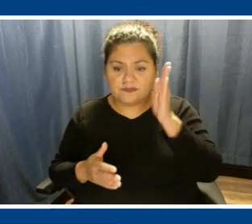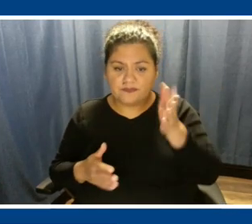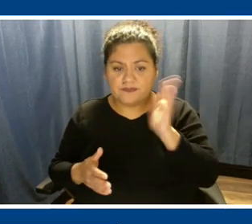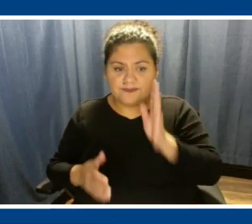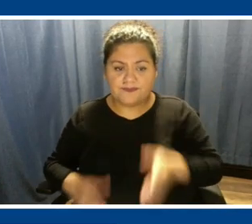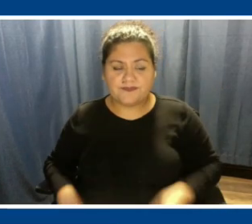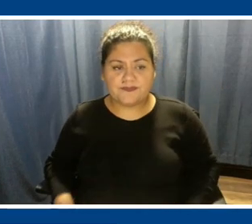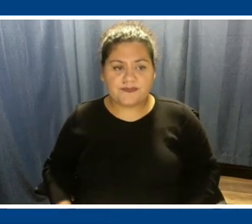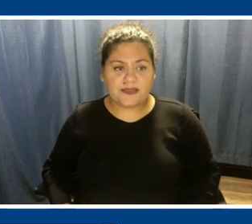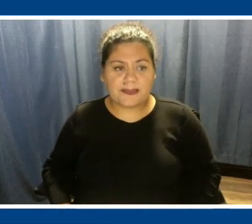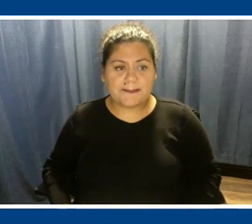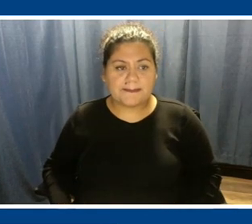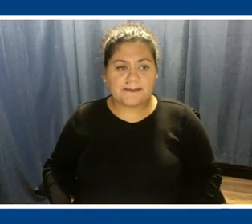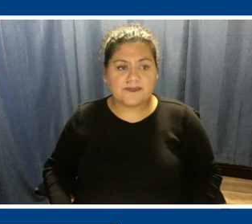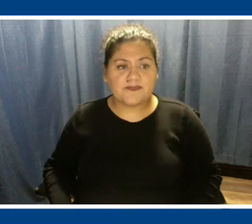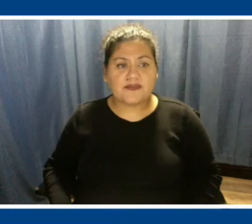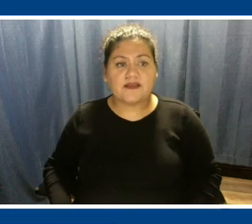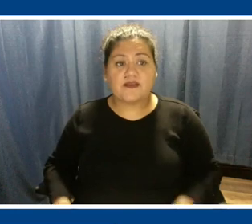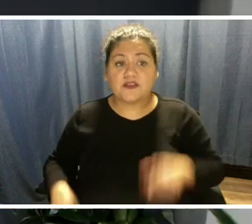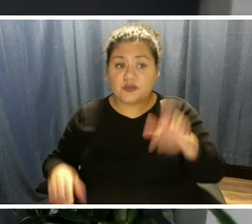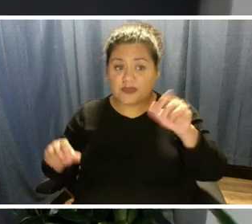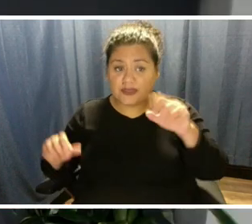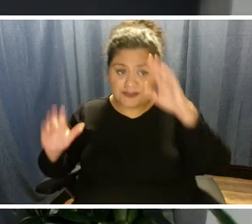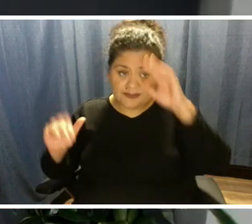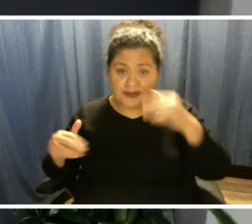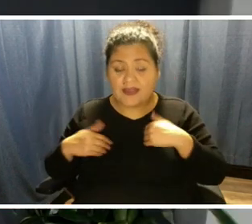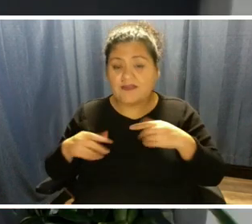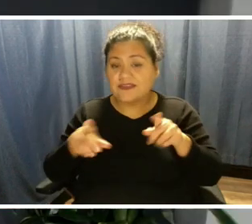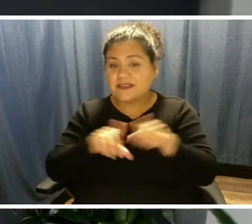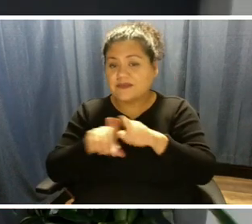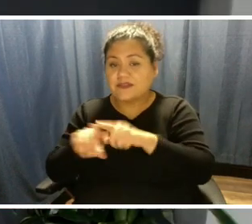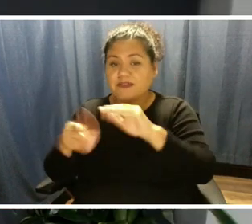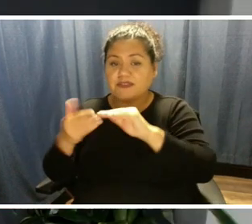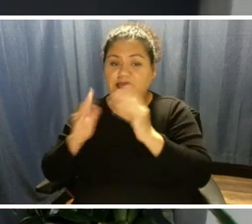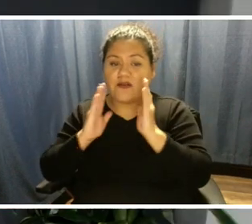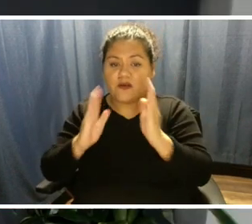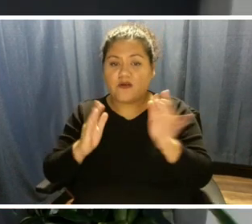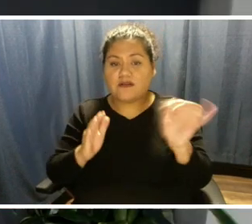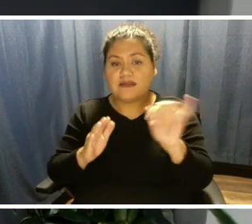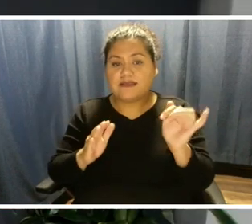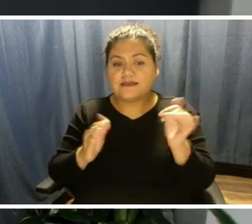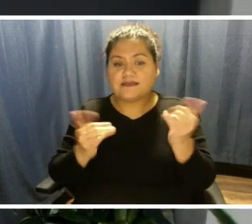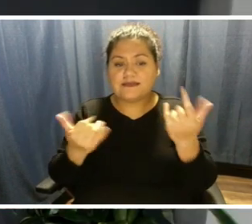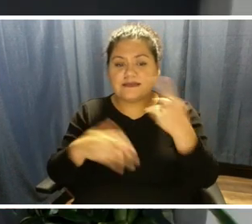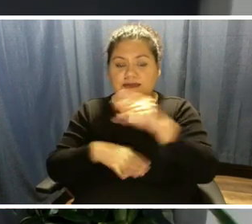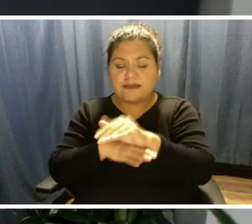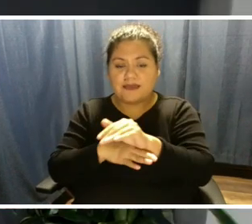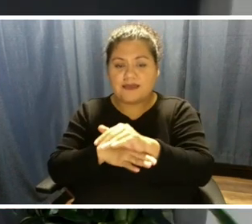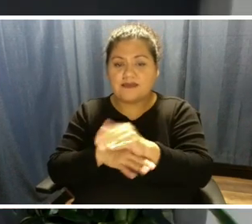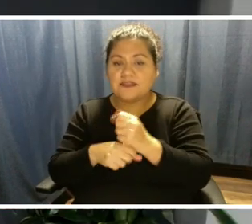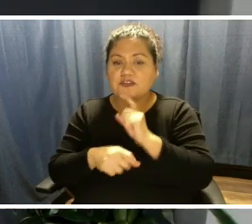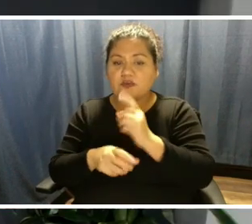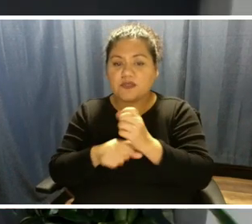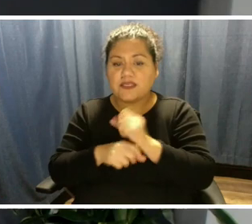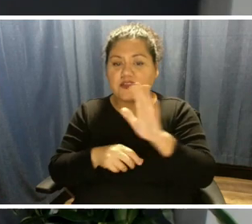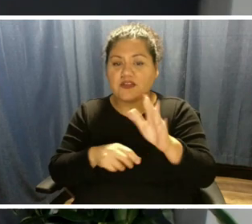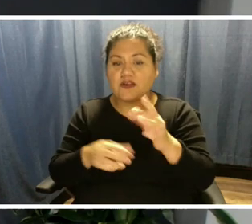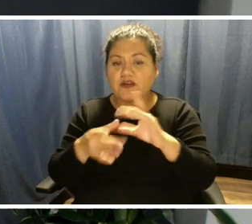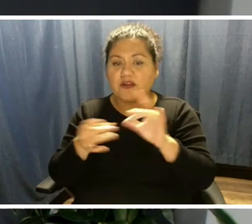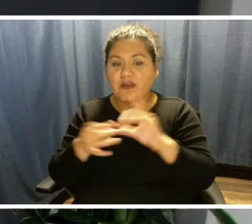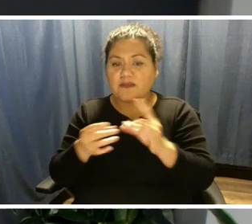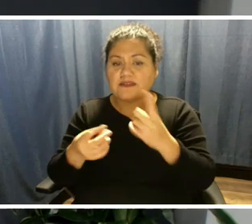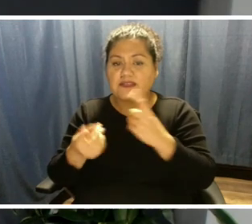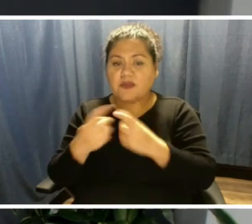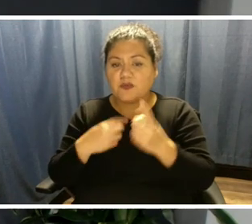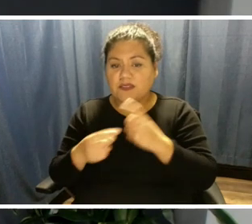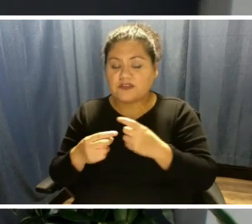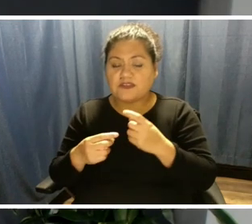And you could expect us to have a similar town hall like we're having tonight to make sure that we get your comments and questions and make sure you have the